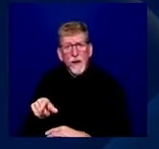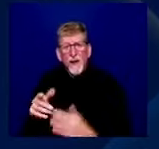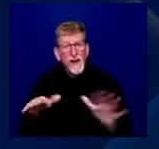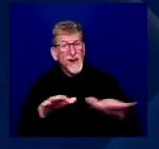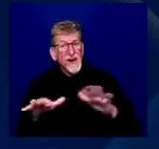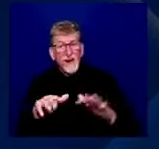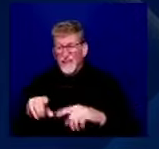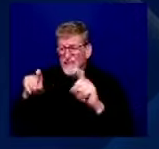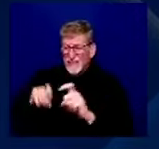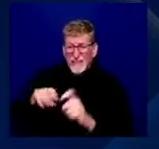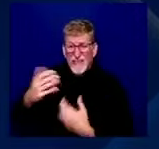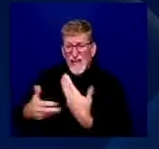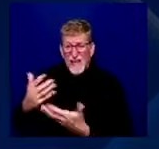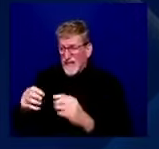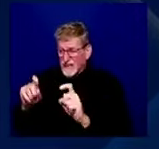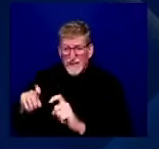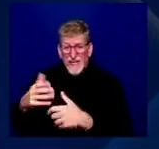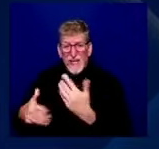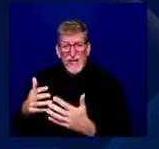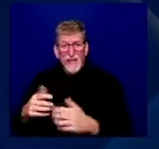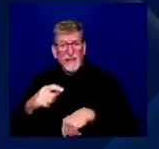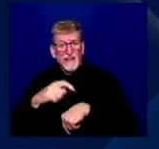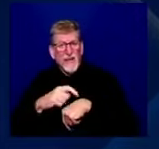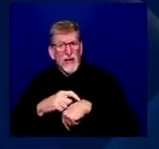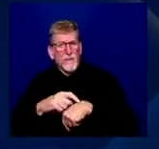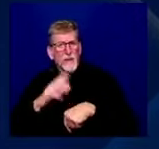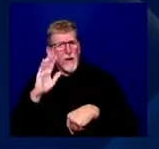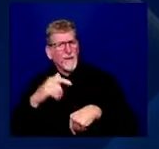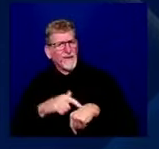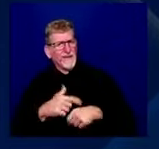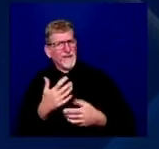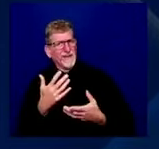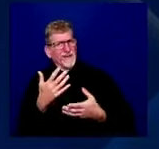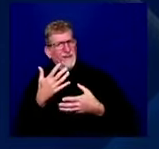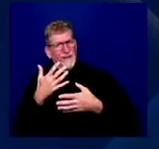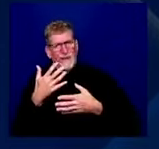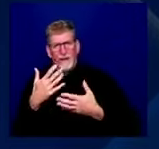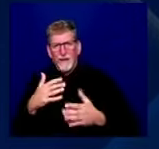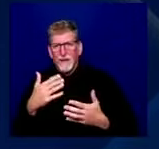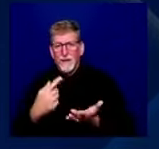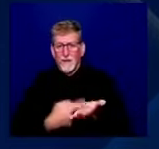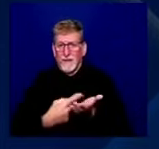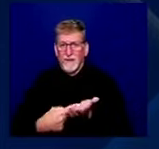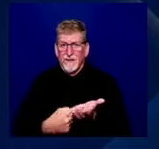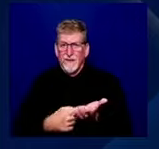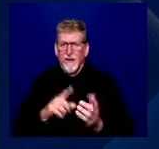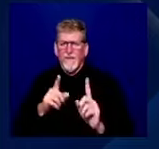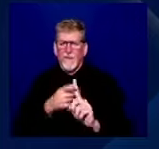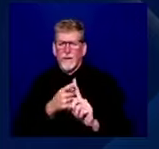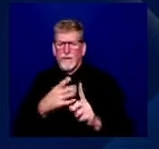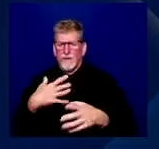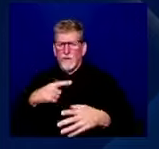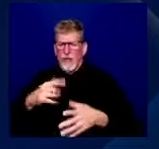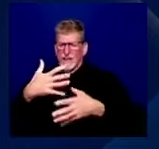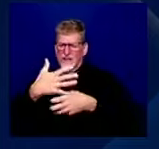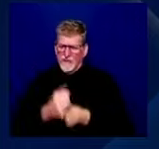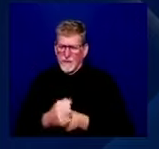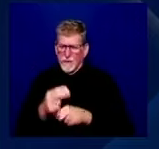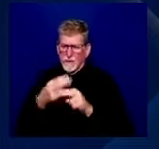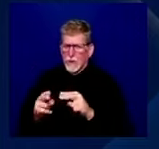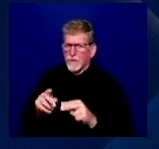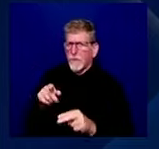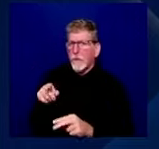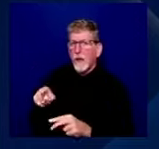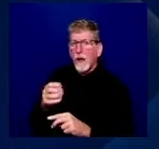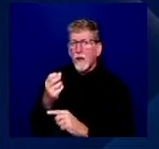And at end of the time, I know I want to get to what I know is going to be an incredibly robust discussion. But what happened over the next 12 hours is Kira was allowed